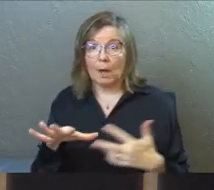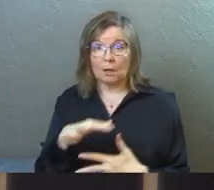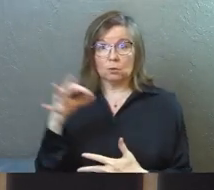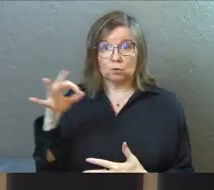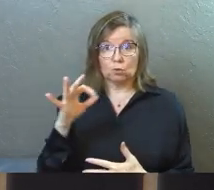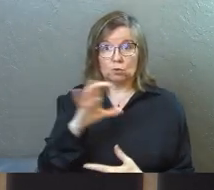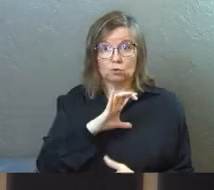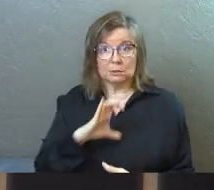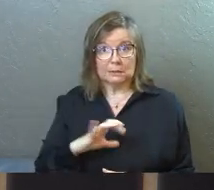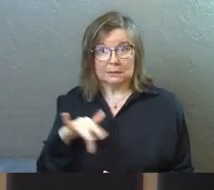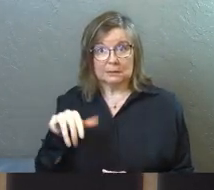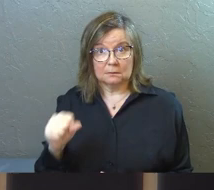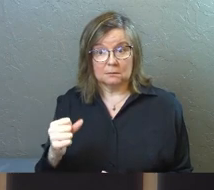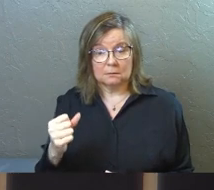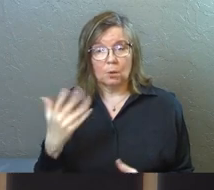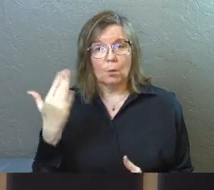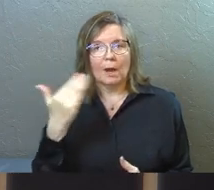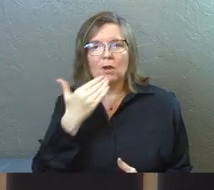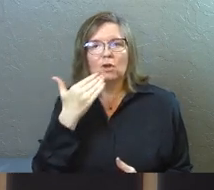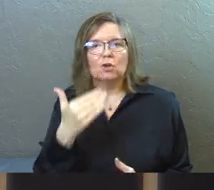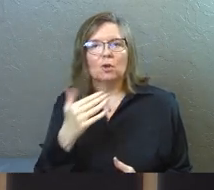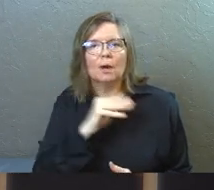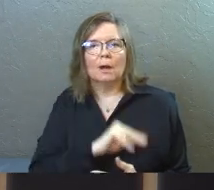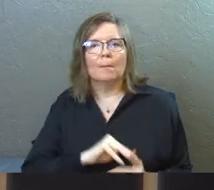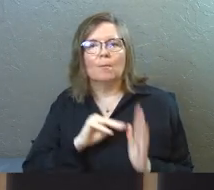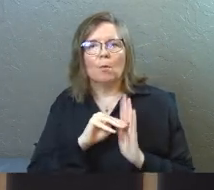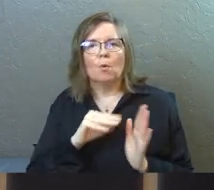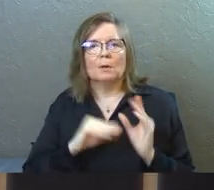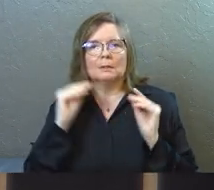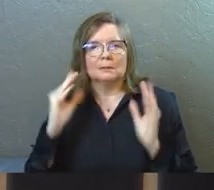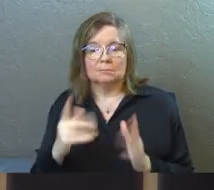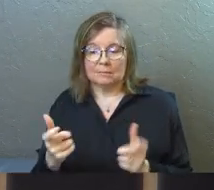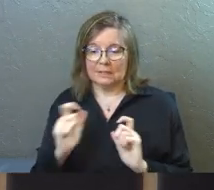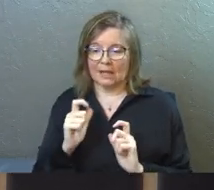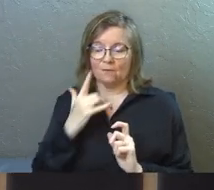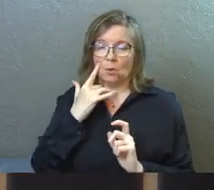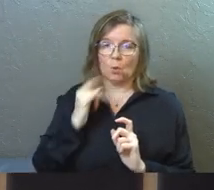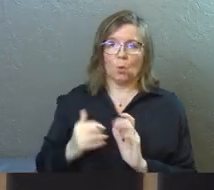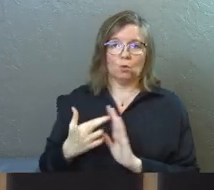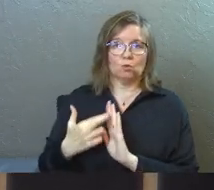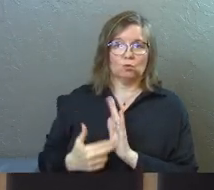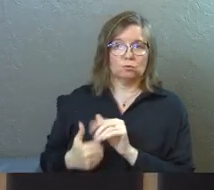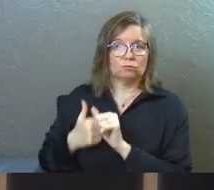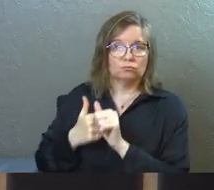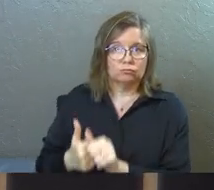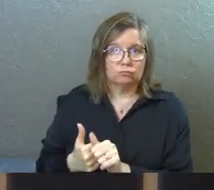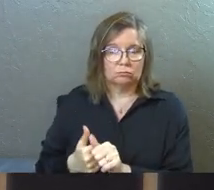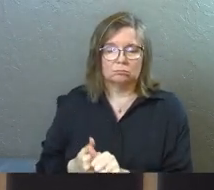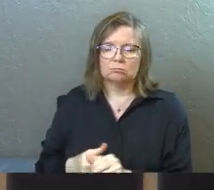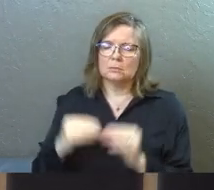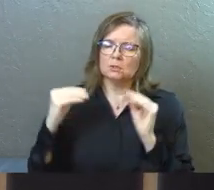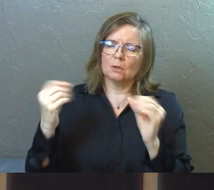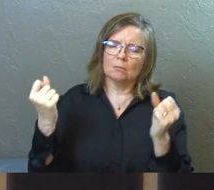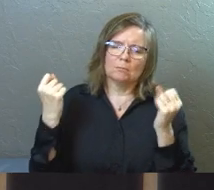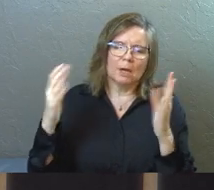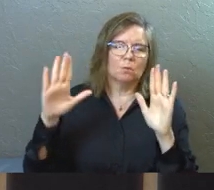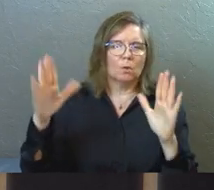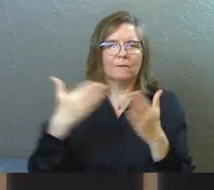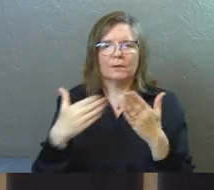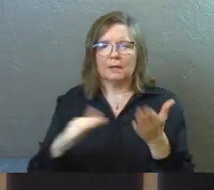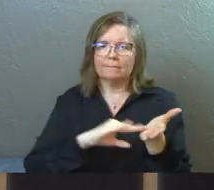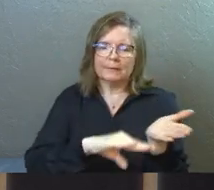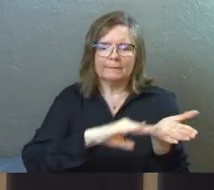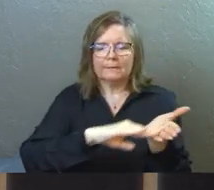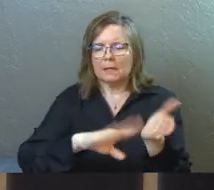want to choose Jesus Christ because he's a good moral teacher. He gave us the golden rule. He taught wonderful things about forgiveness.